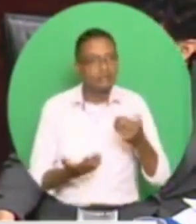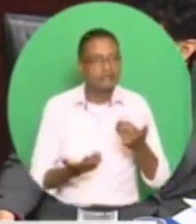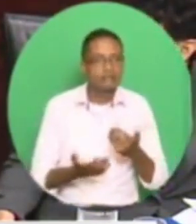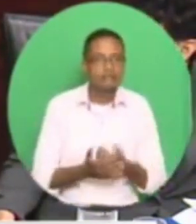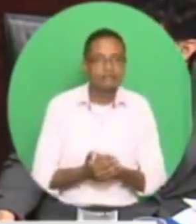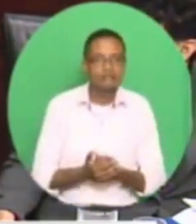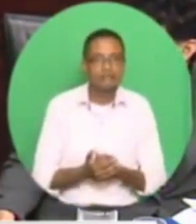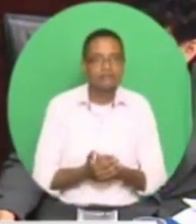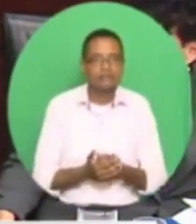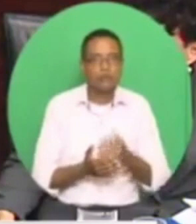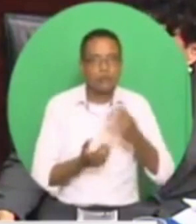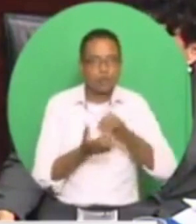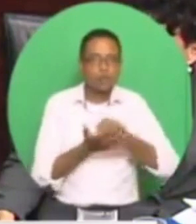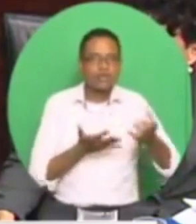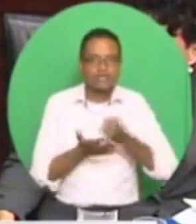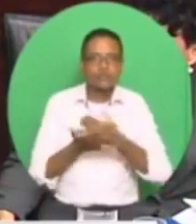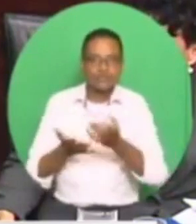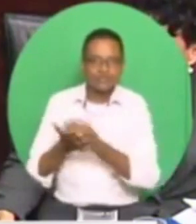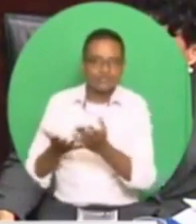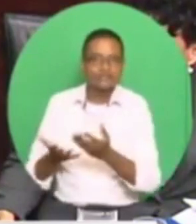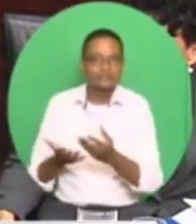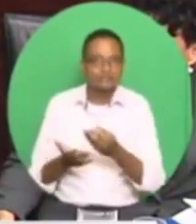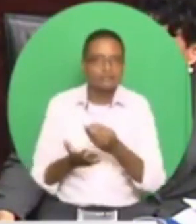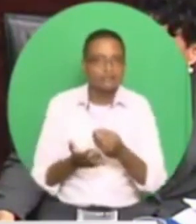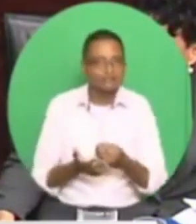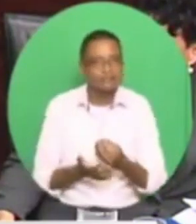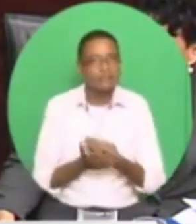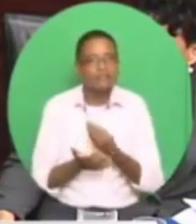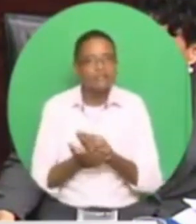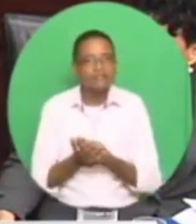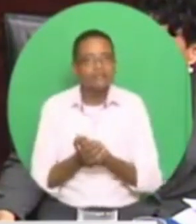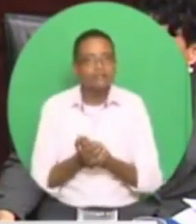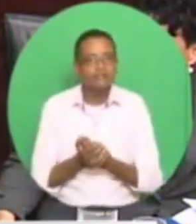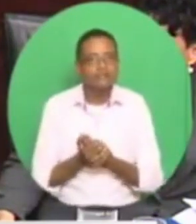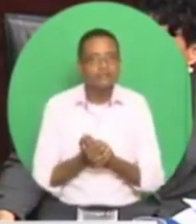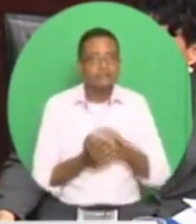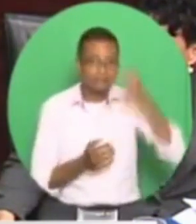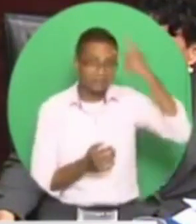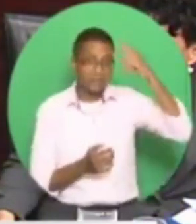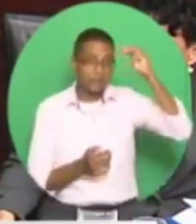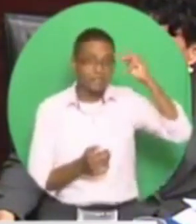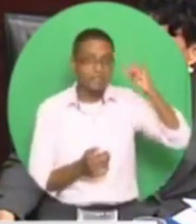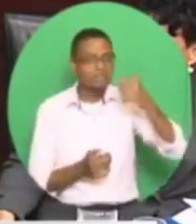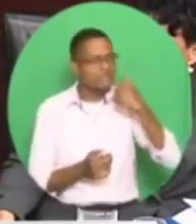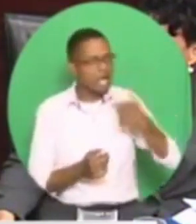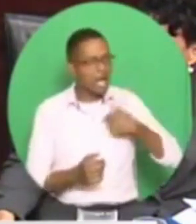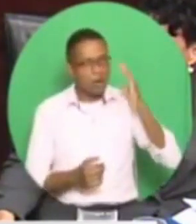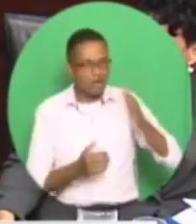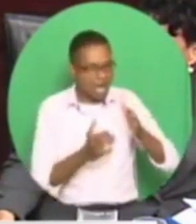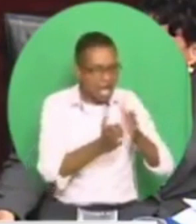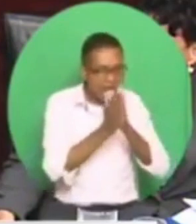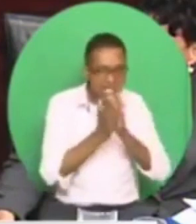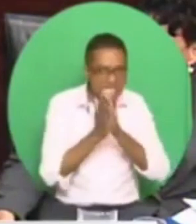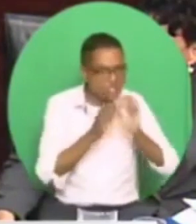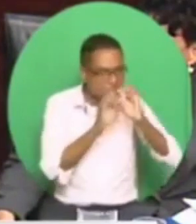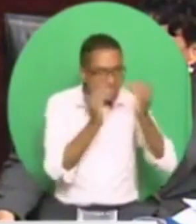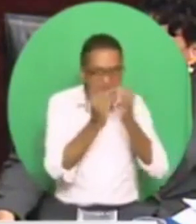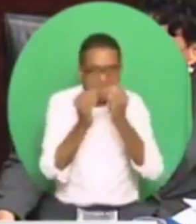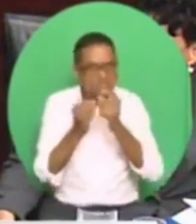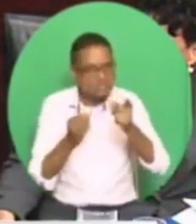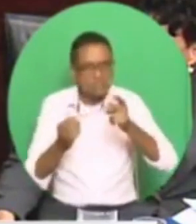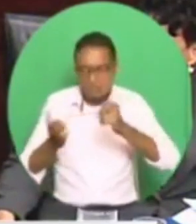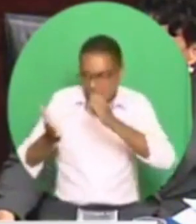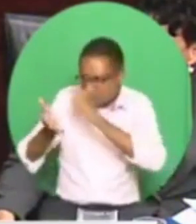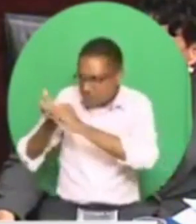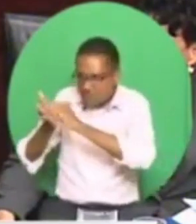So, Madam Speaker, the Prime Minister said I'll ask these agencies. I demand them investigate that and make the